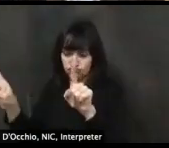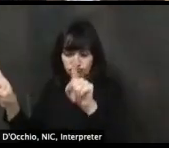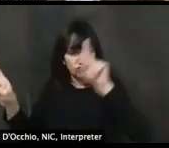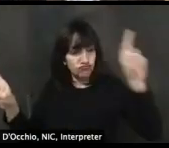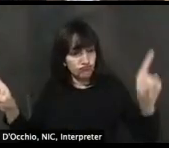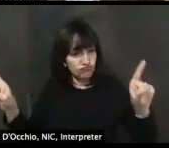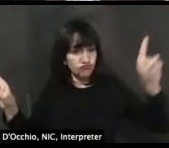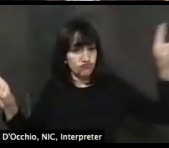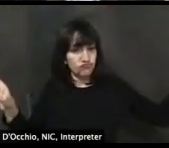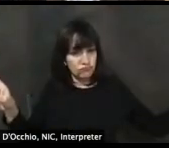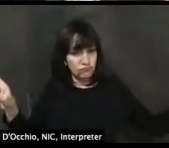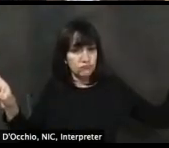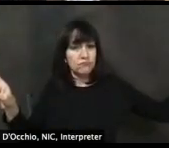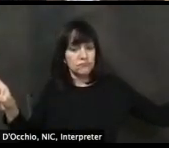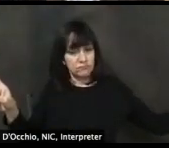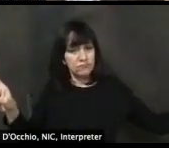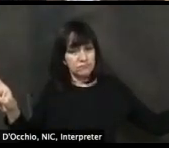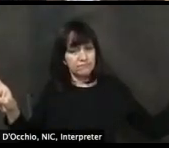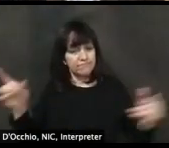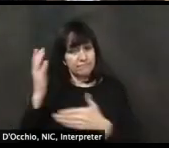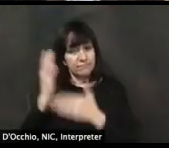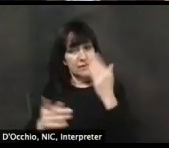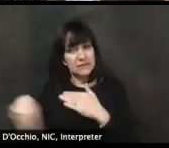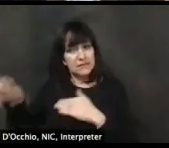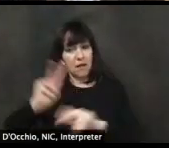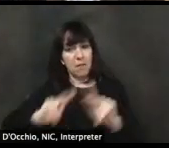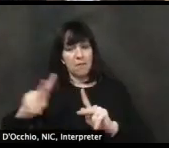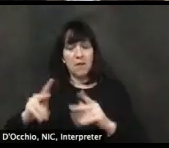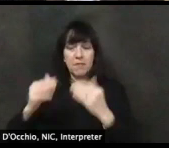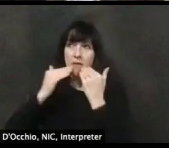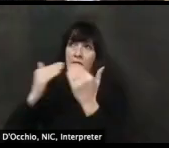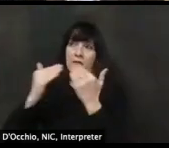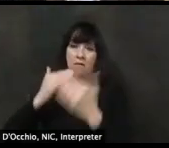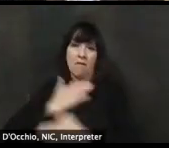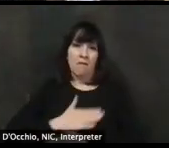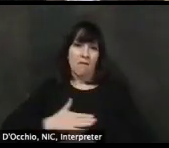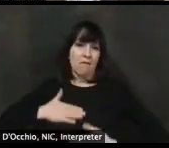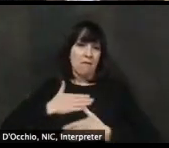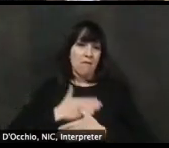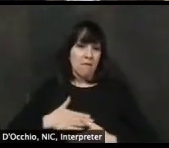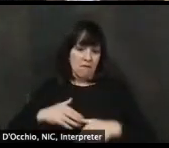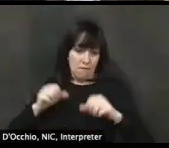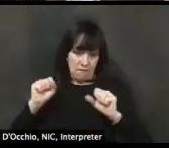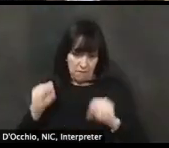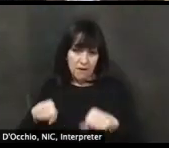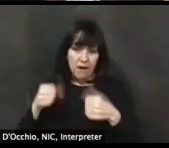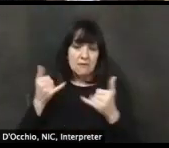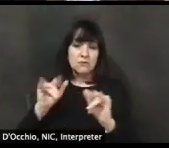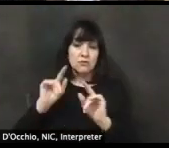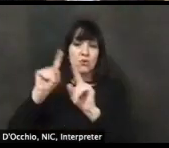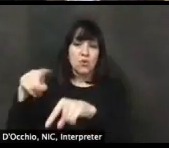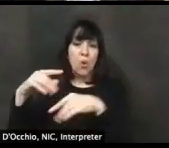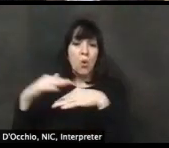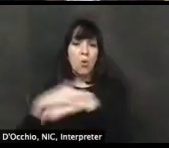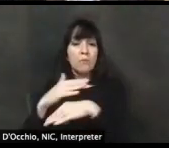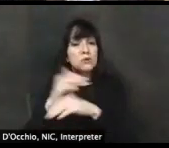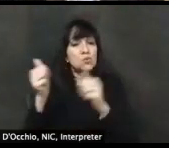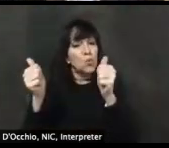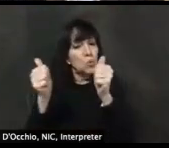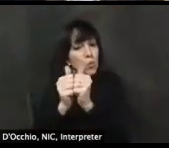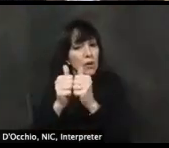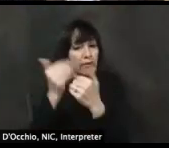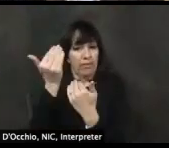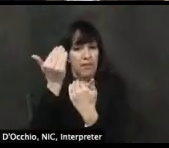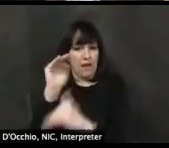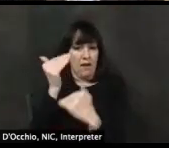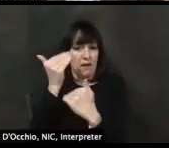have appreciated. I know that our governor today had a meeting. I don't know the outcome because it was later on, uh, with the mayors